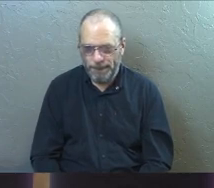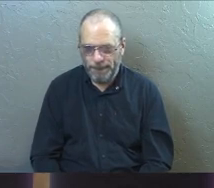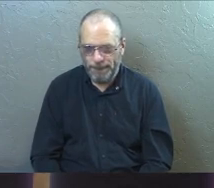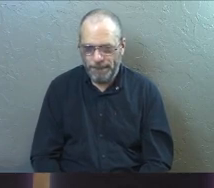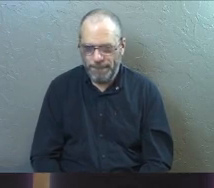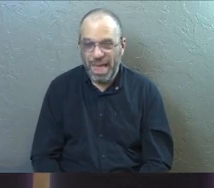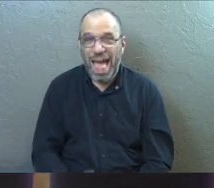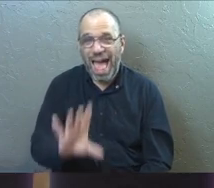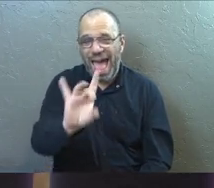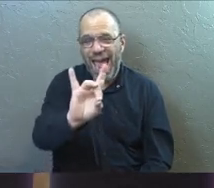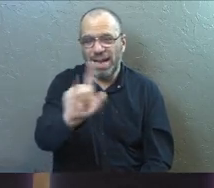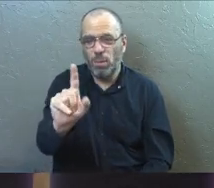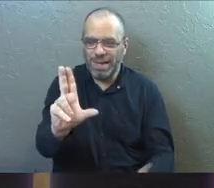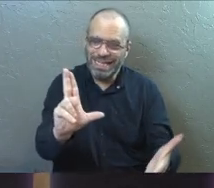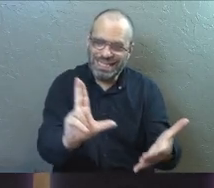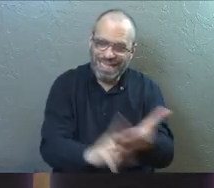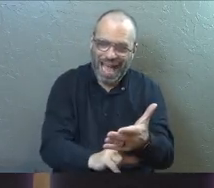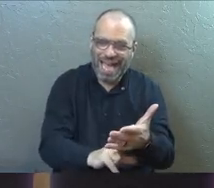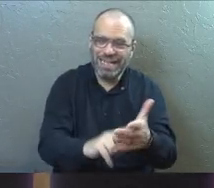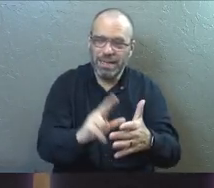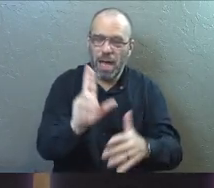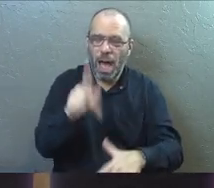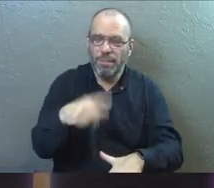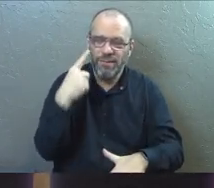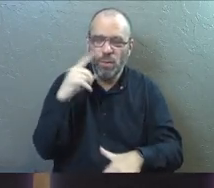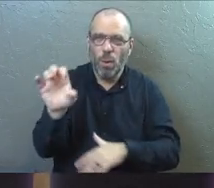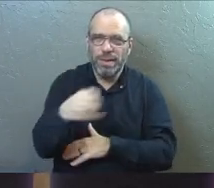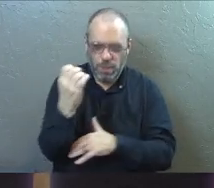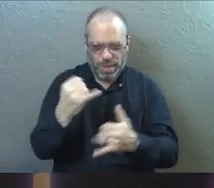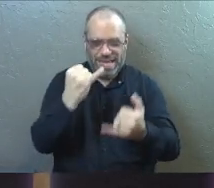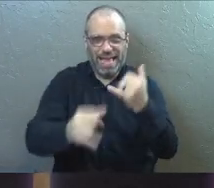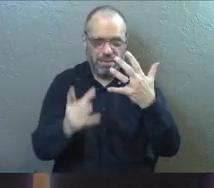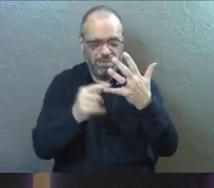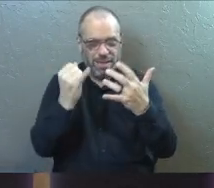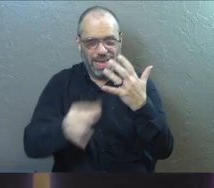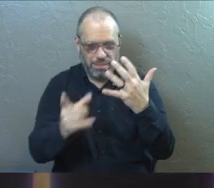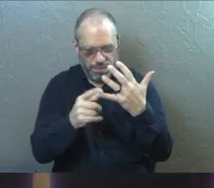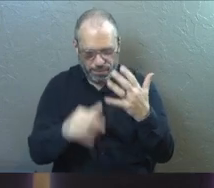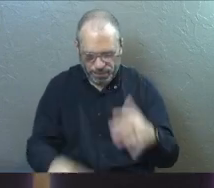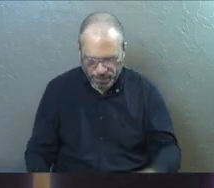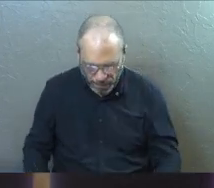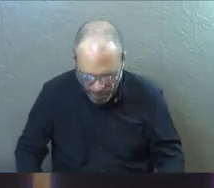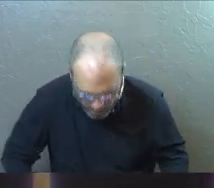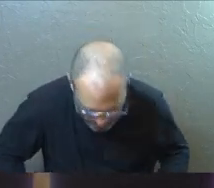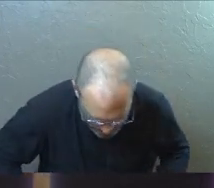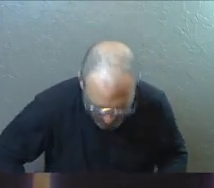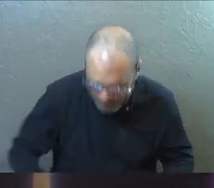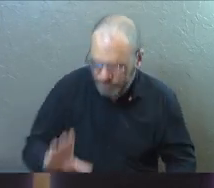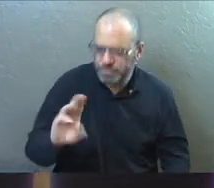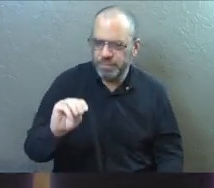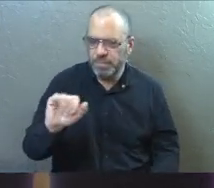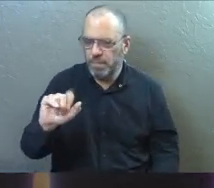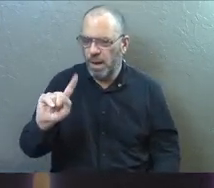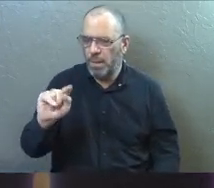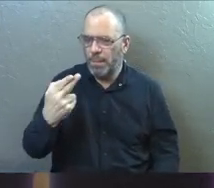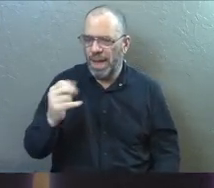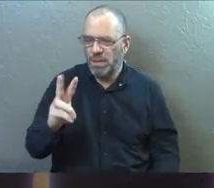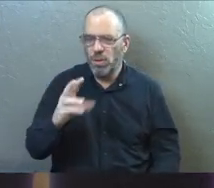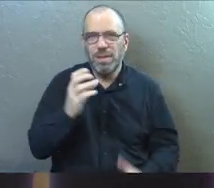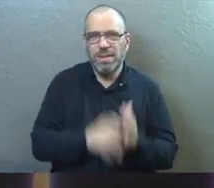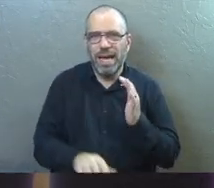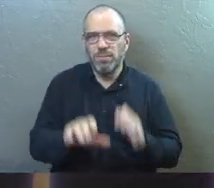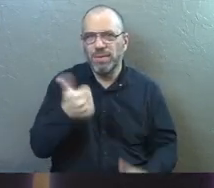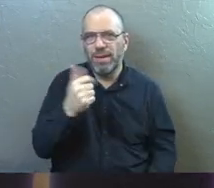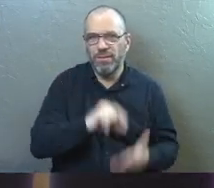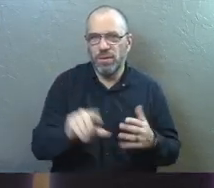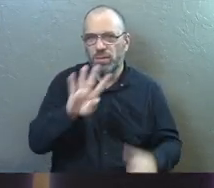81 people signed up to serve Easter. Okay last thing Matthew 10 42 I want you to get the